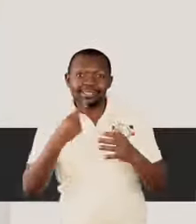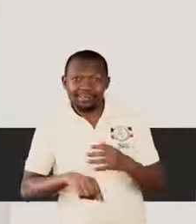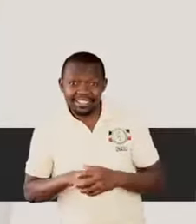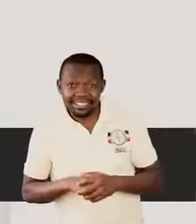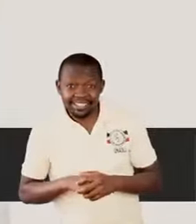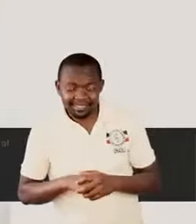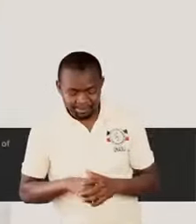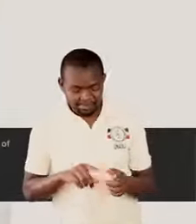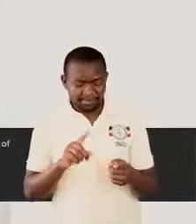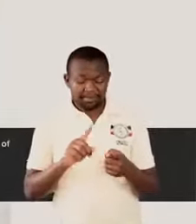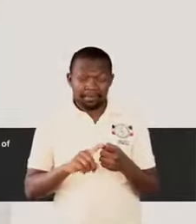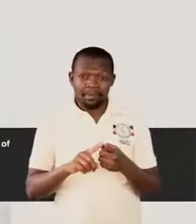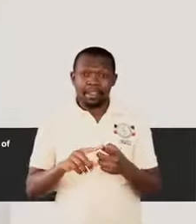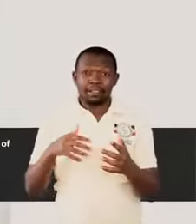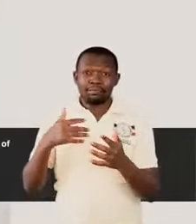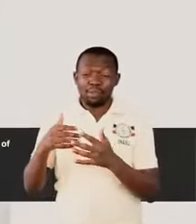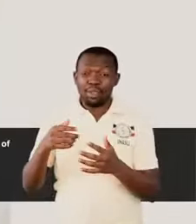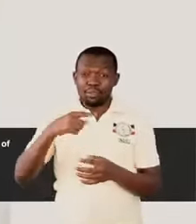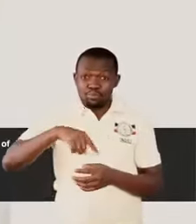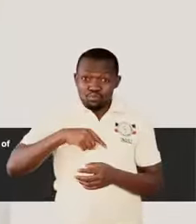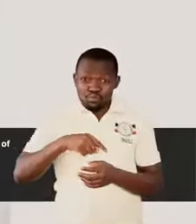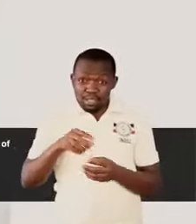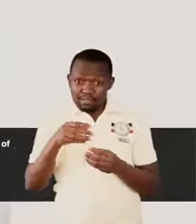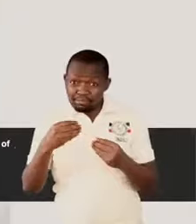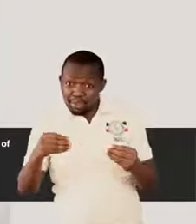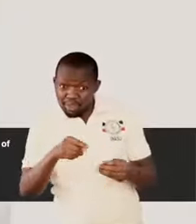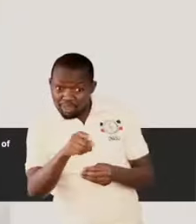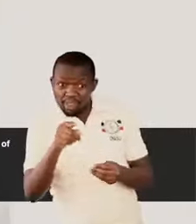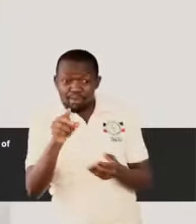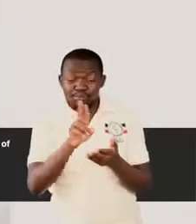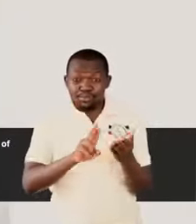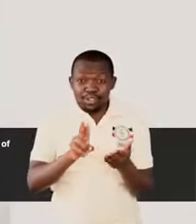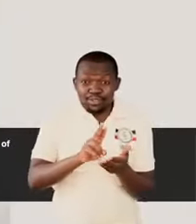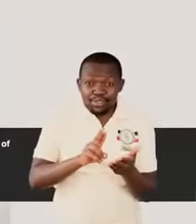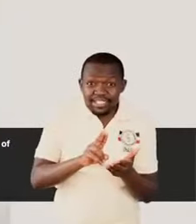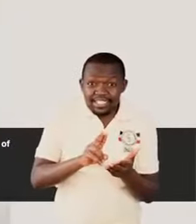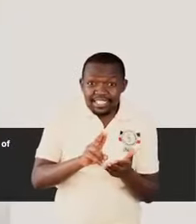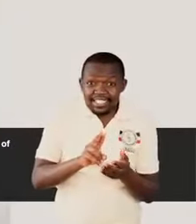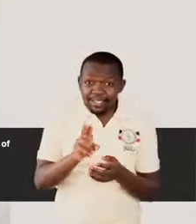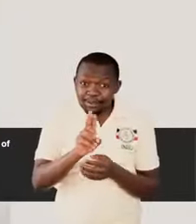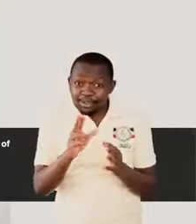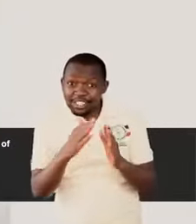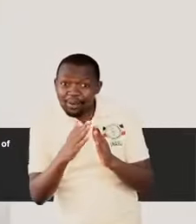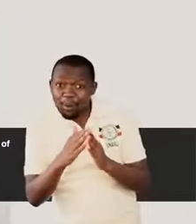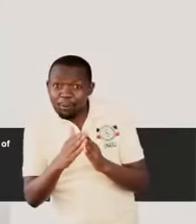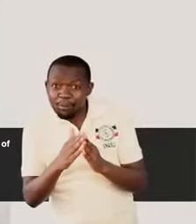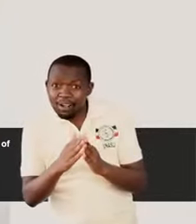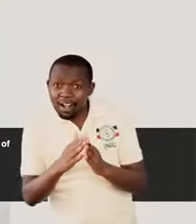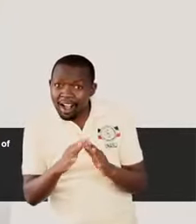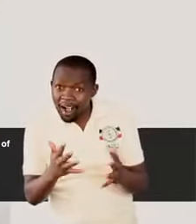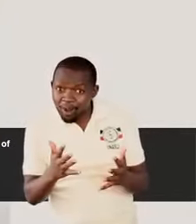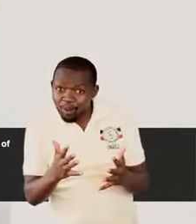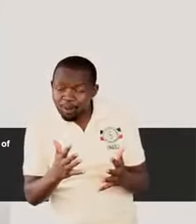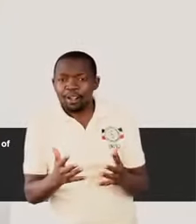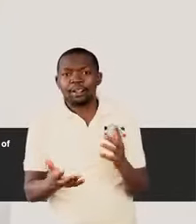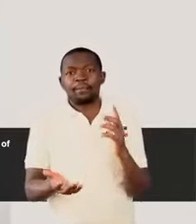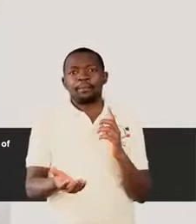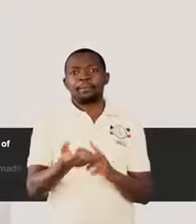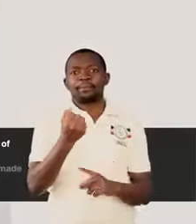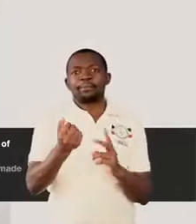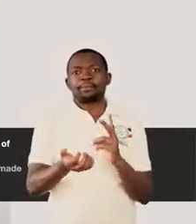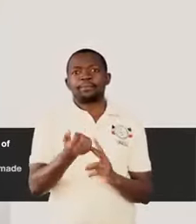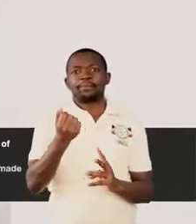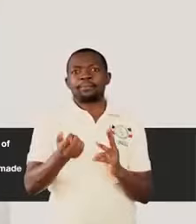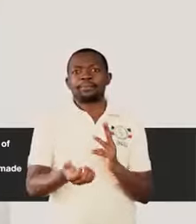That the products that we use are made as a result of the knowledge of chemistry. The processes